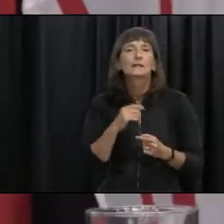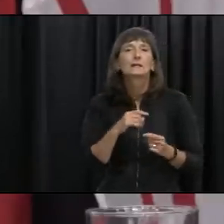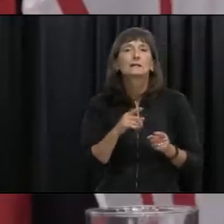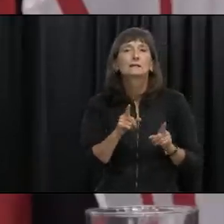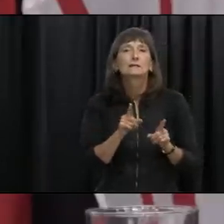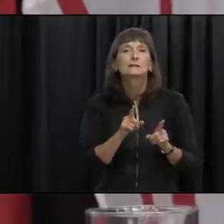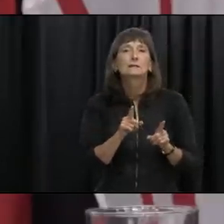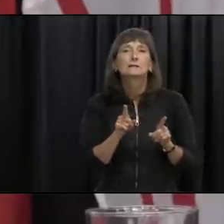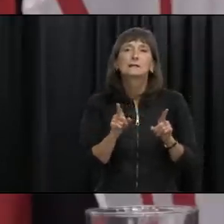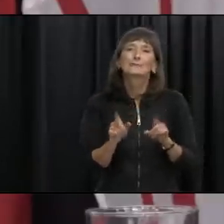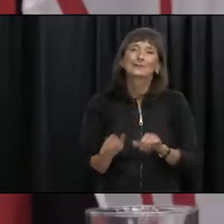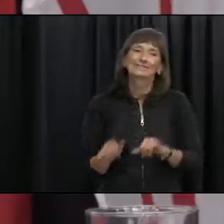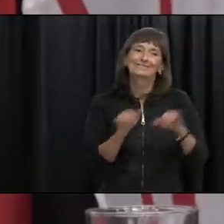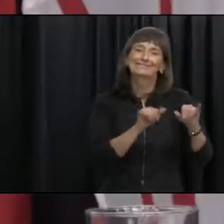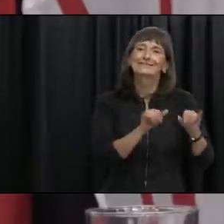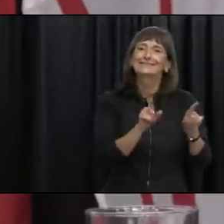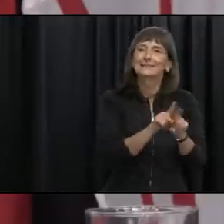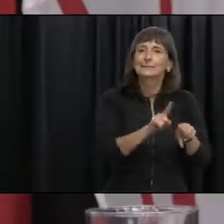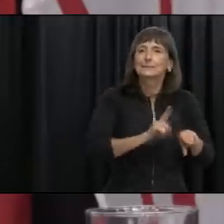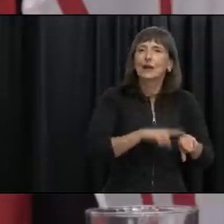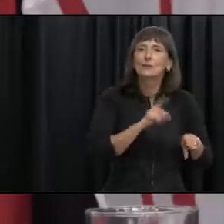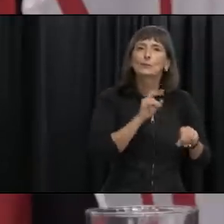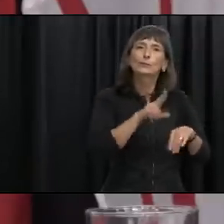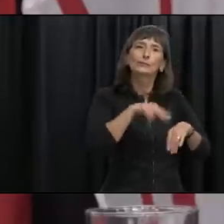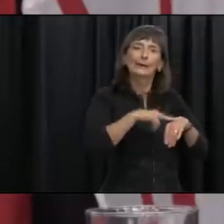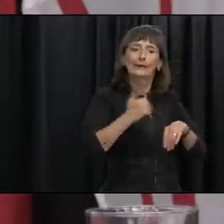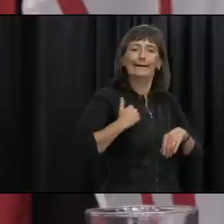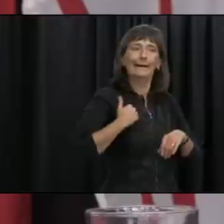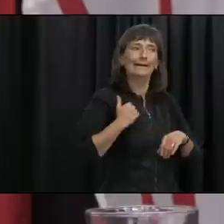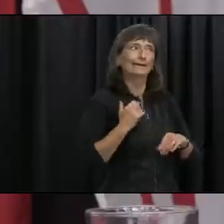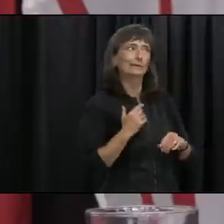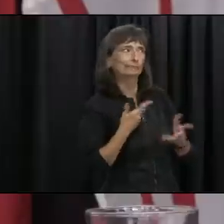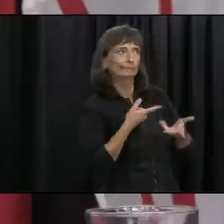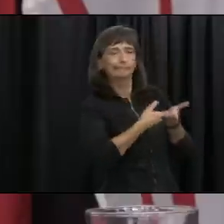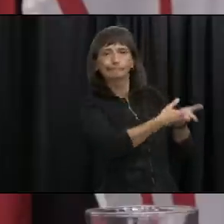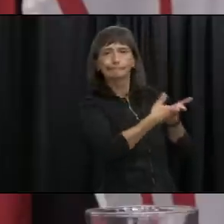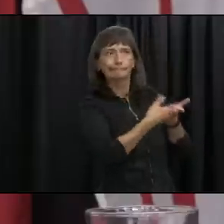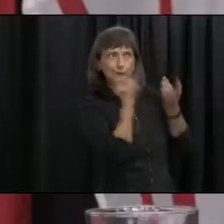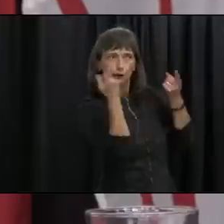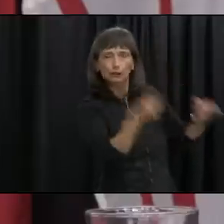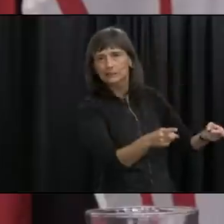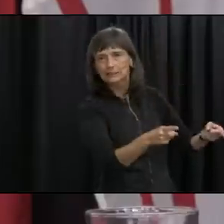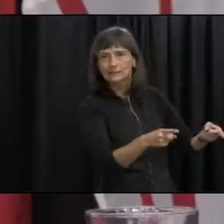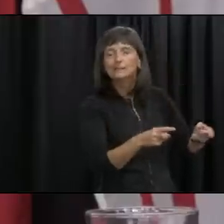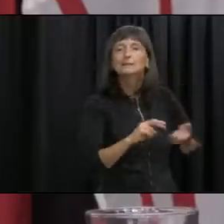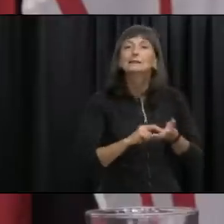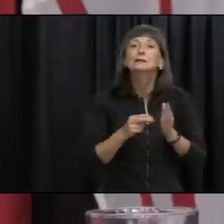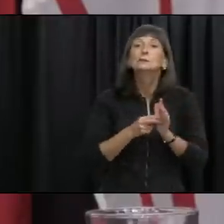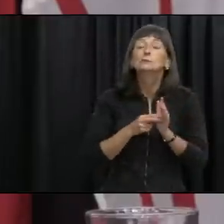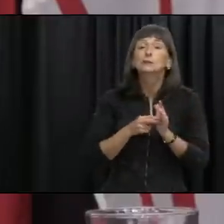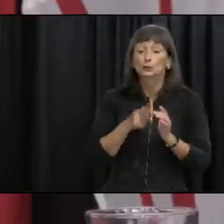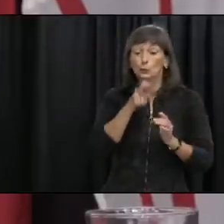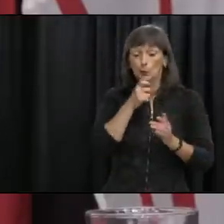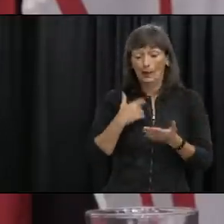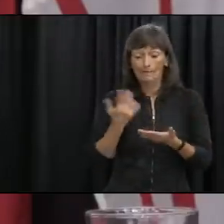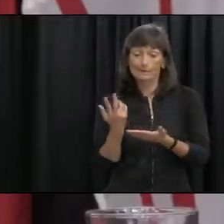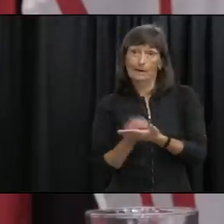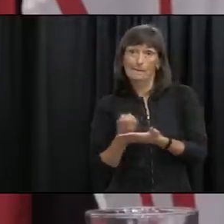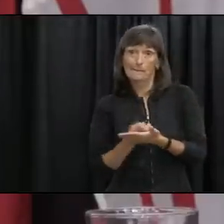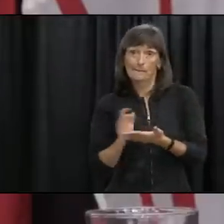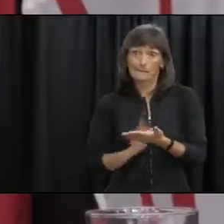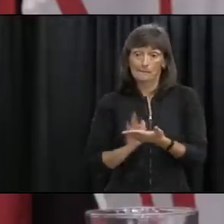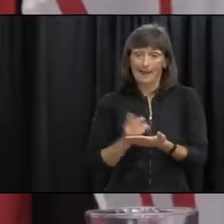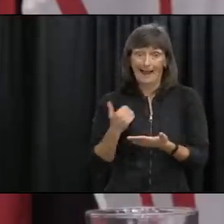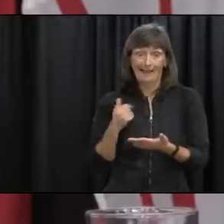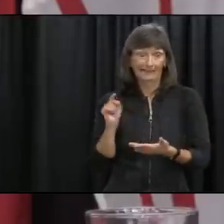with national um coordination so that the uh the jurisdictions that have this app uh out